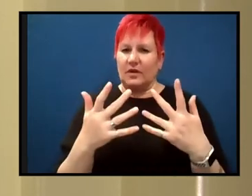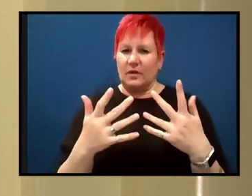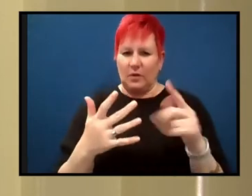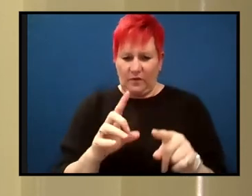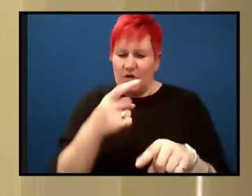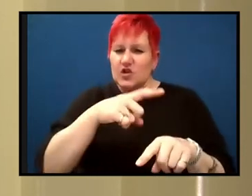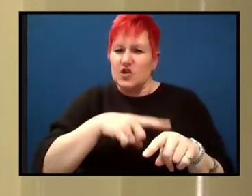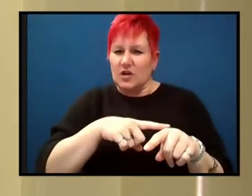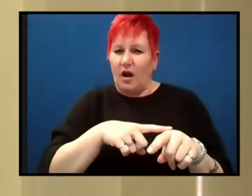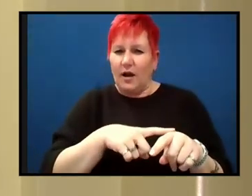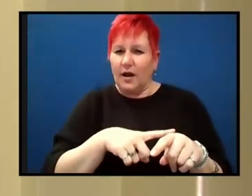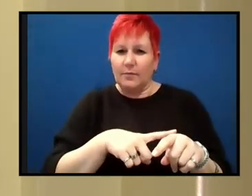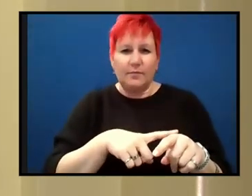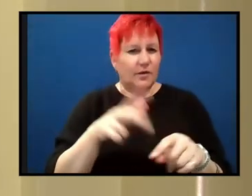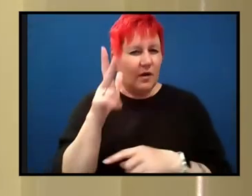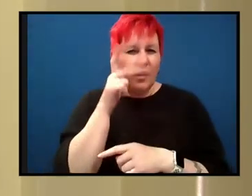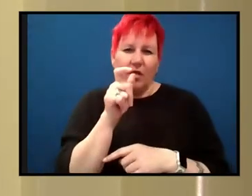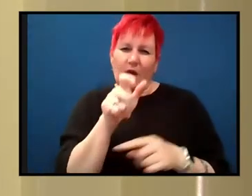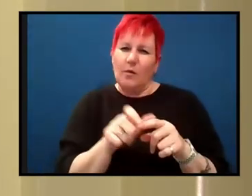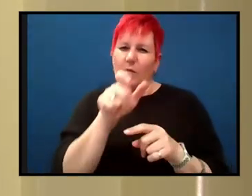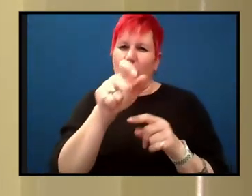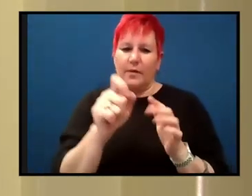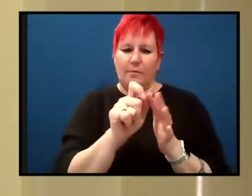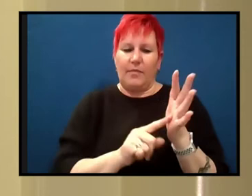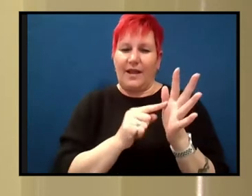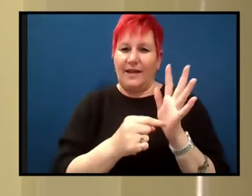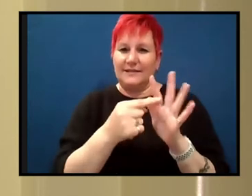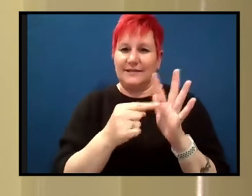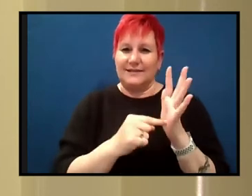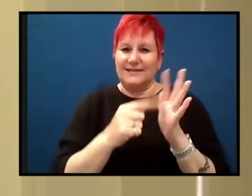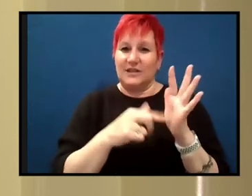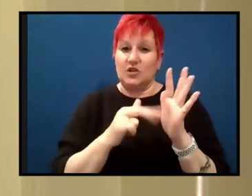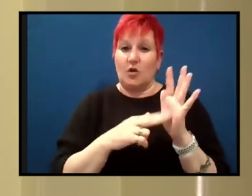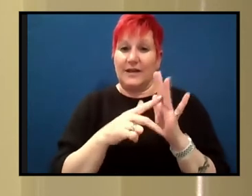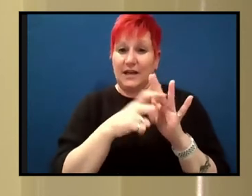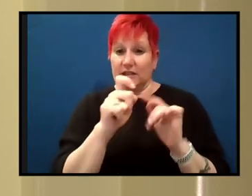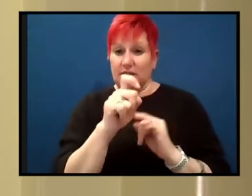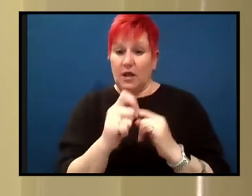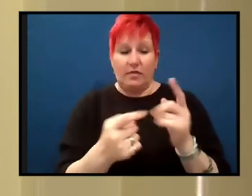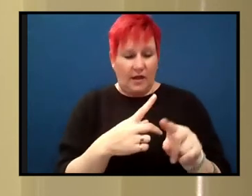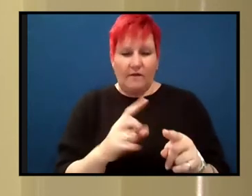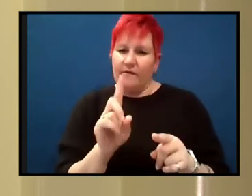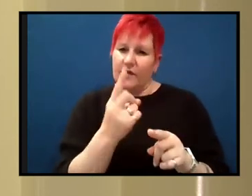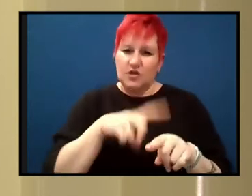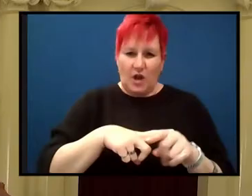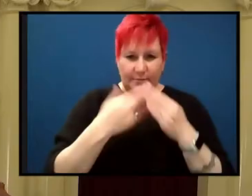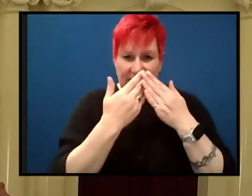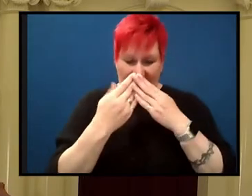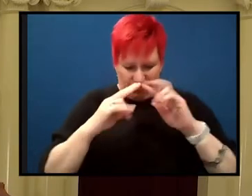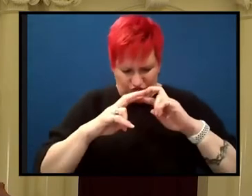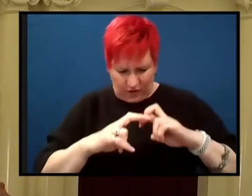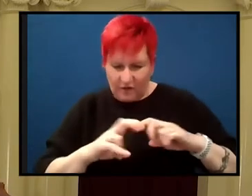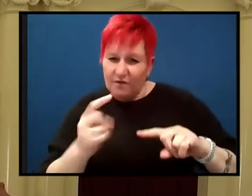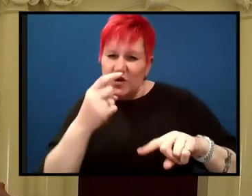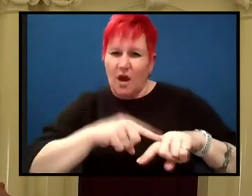and plate tectonics and after looking through the evidence, what were your initial, what were your initial thoughts?